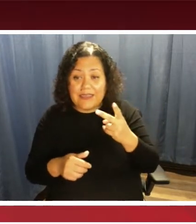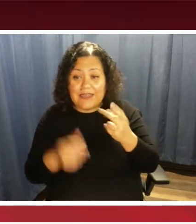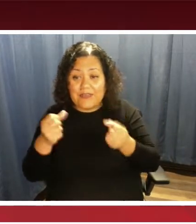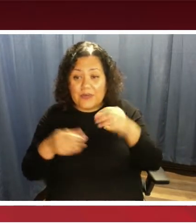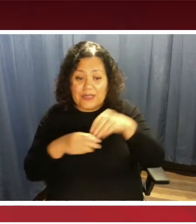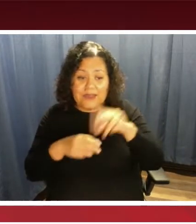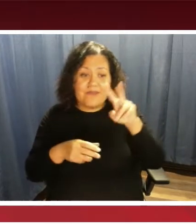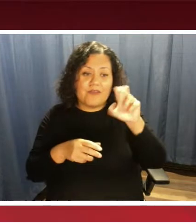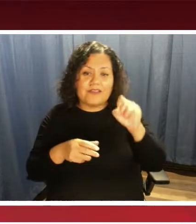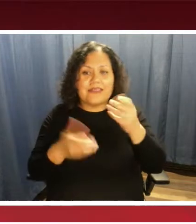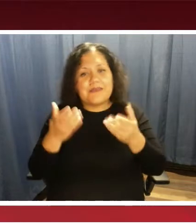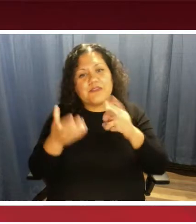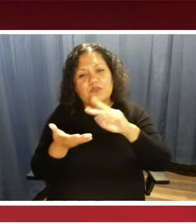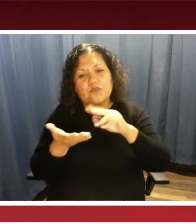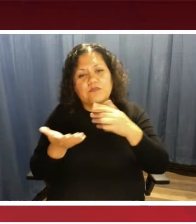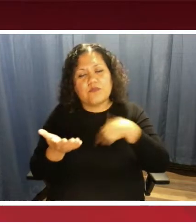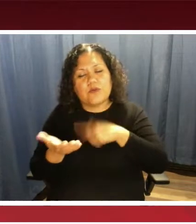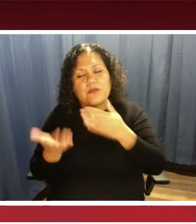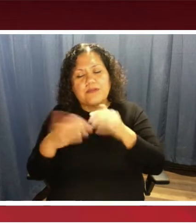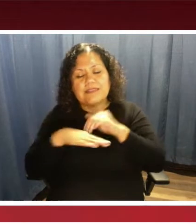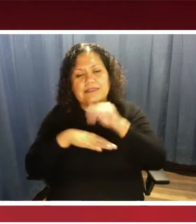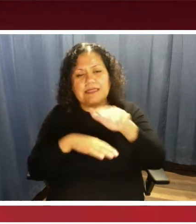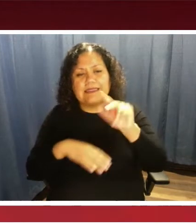taxi. Next slide, please.